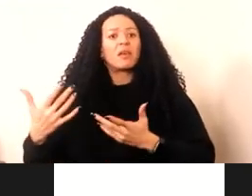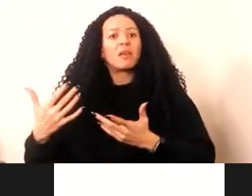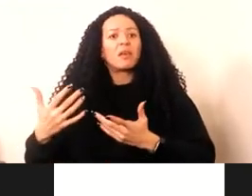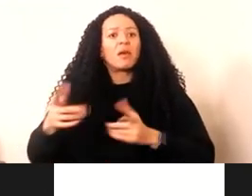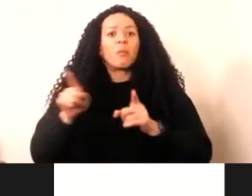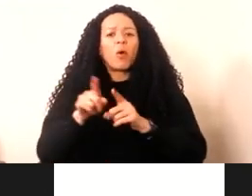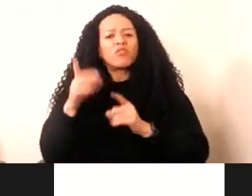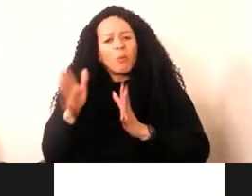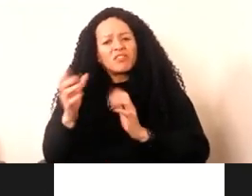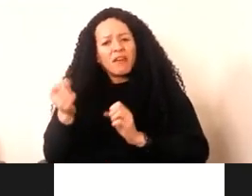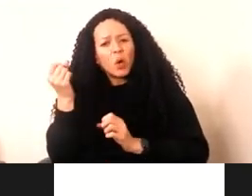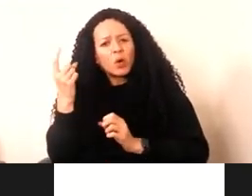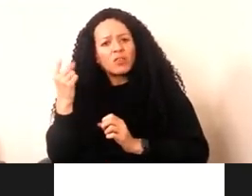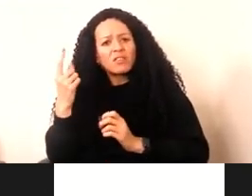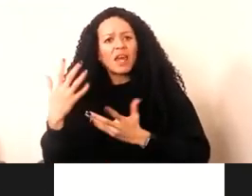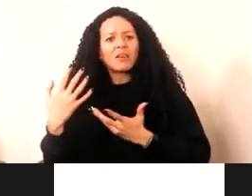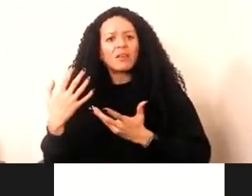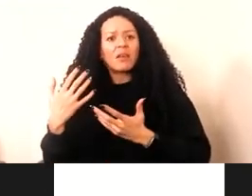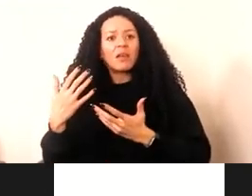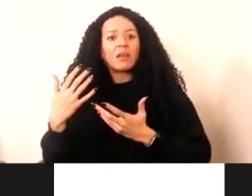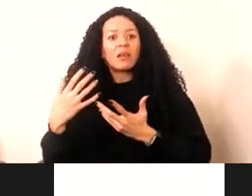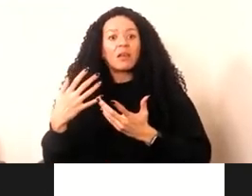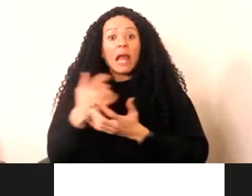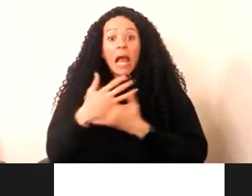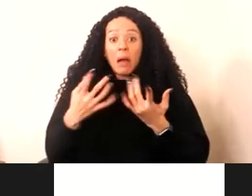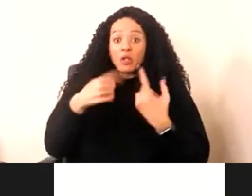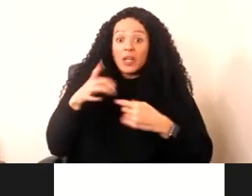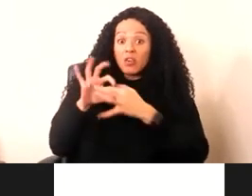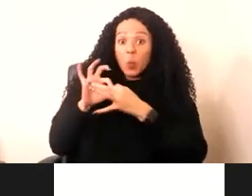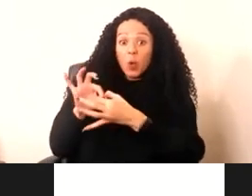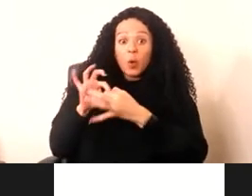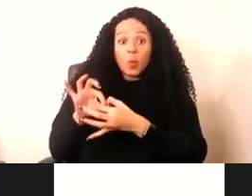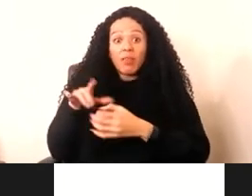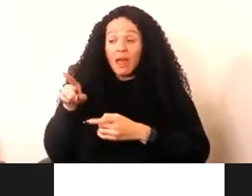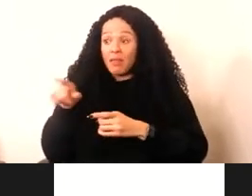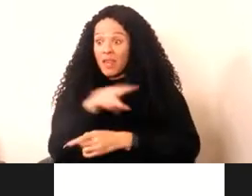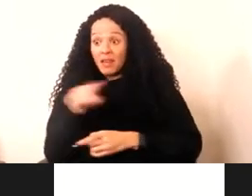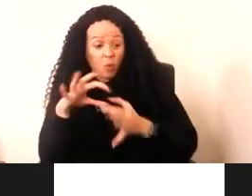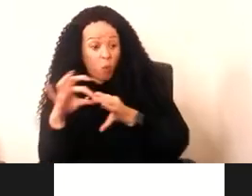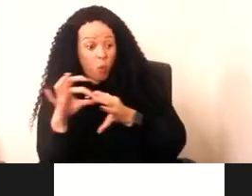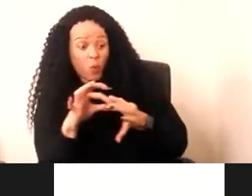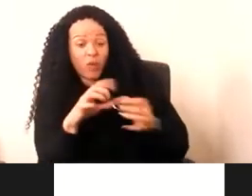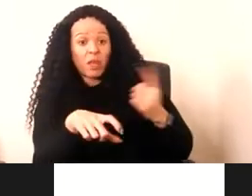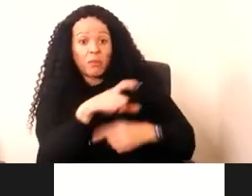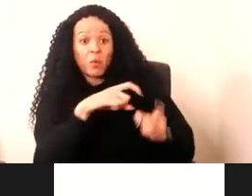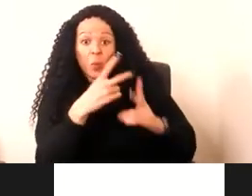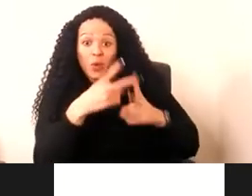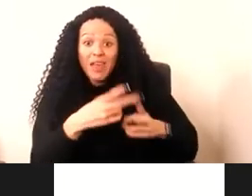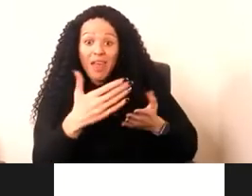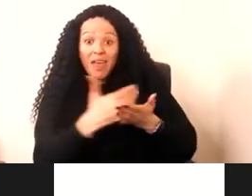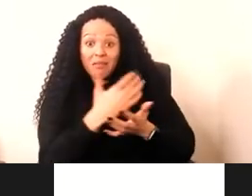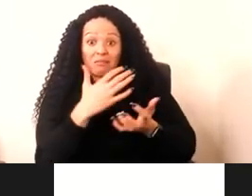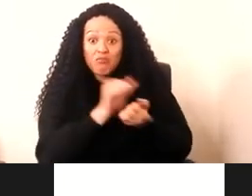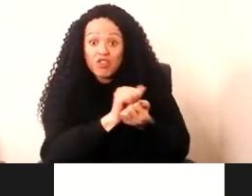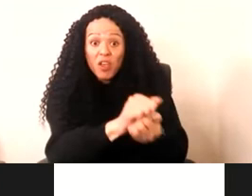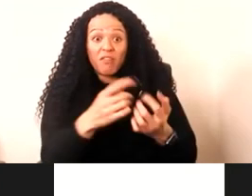how much we do need to kind of work with communities of care who have been, as Joel said, actually caring for this heritage for